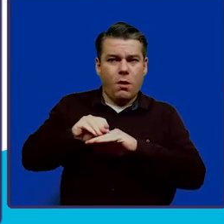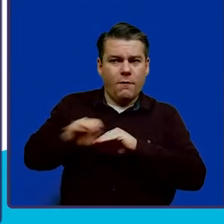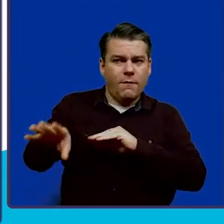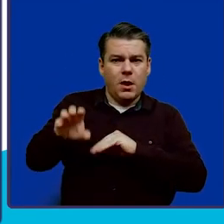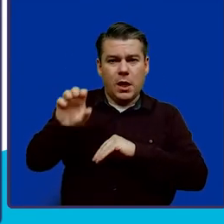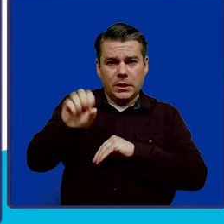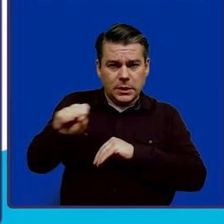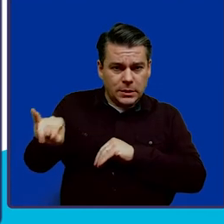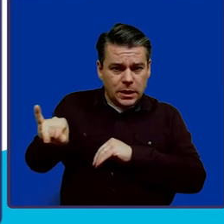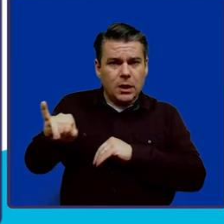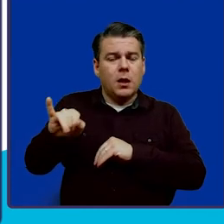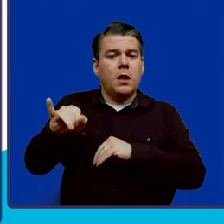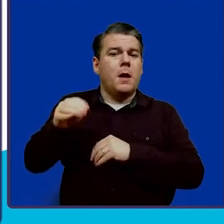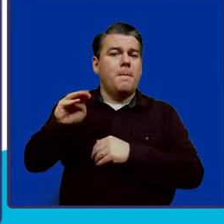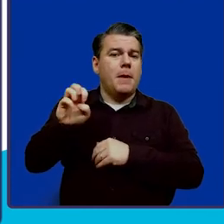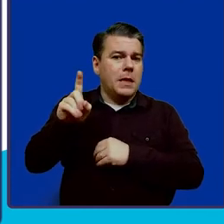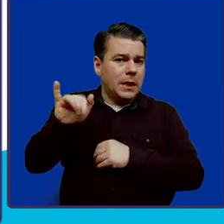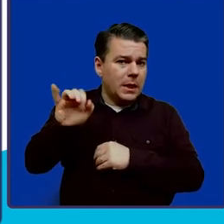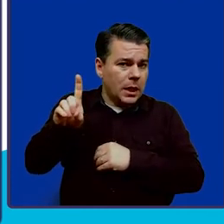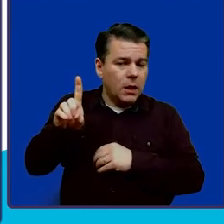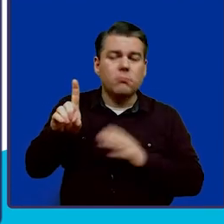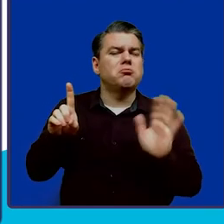SSI or Medicaid eligibility.